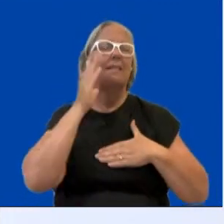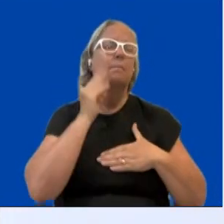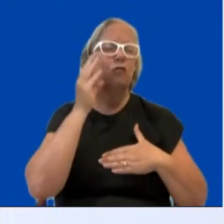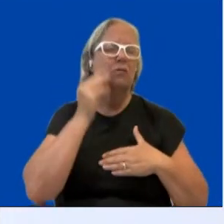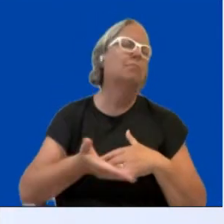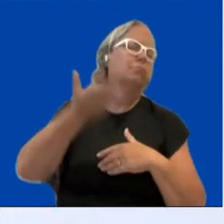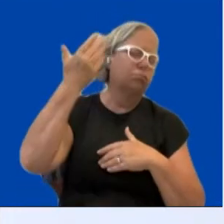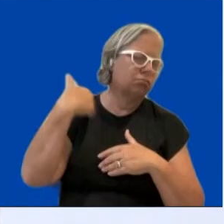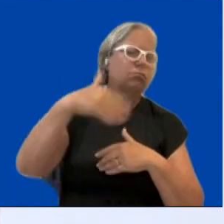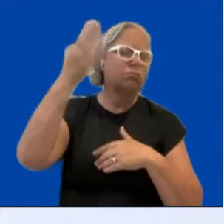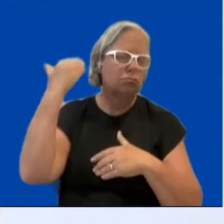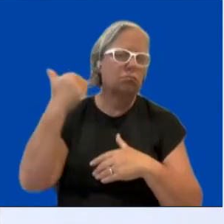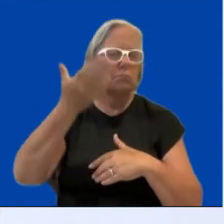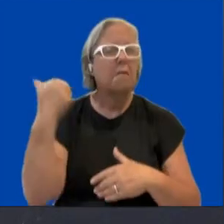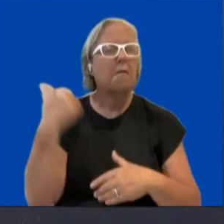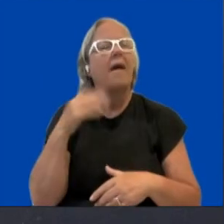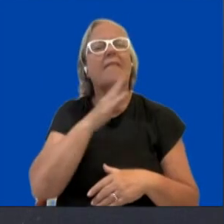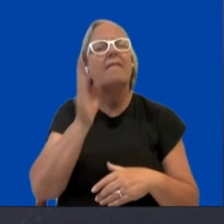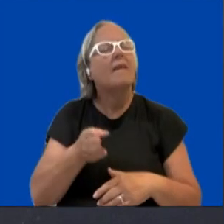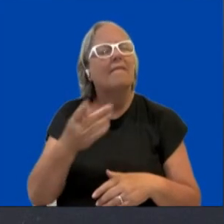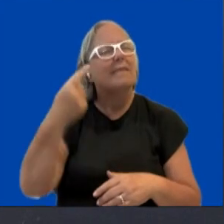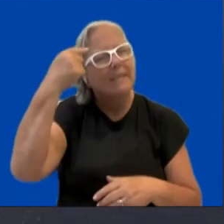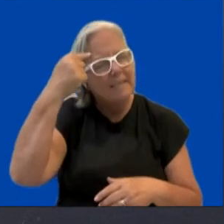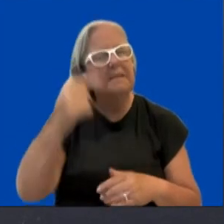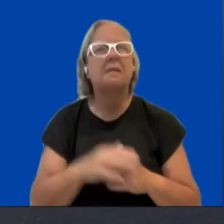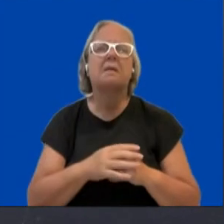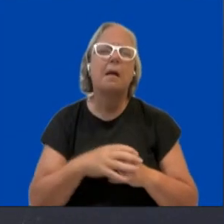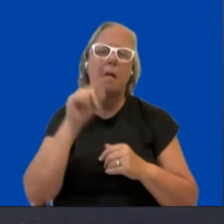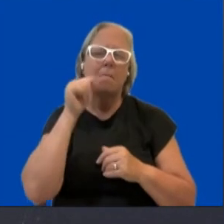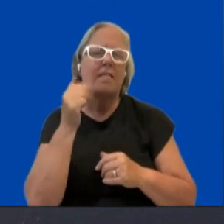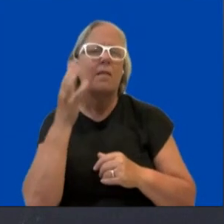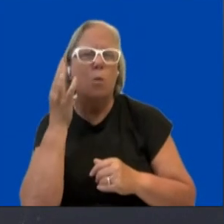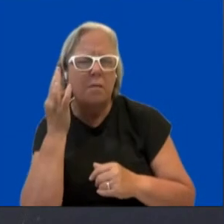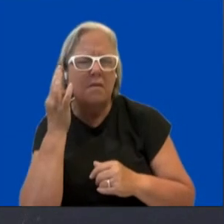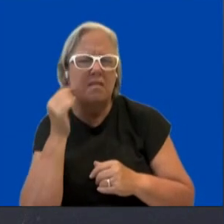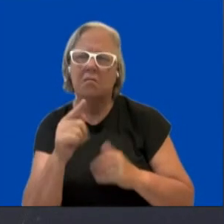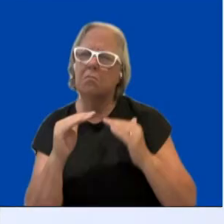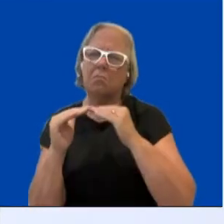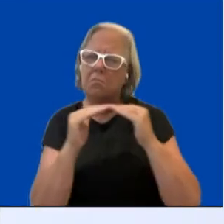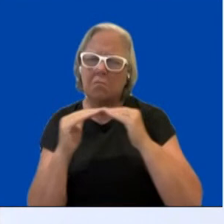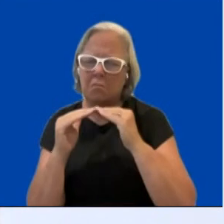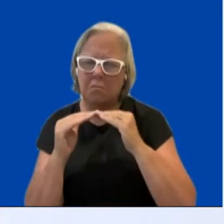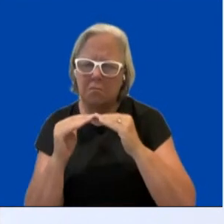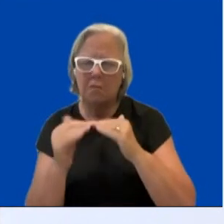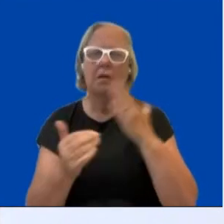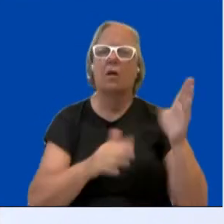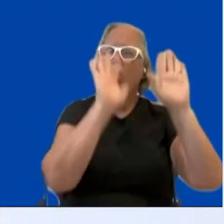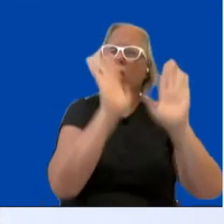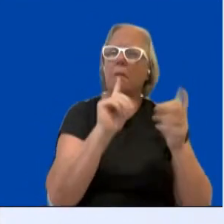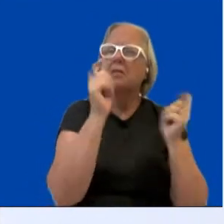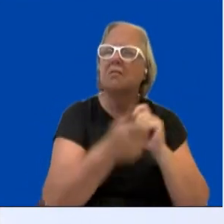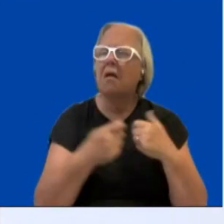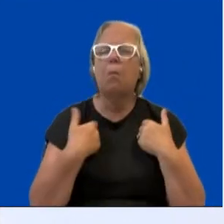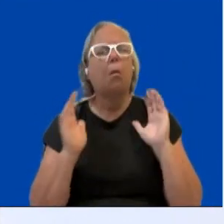any connection between gender equality and climate change. And this was when I was back in 2006 in New York